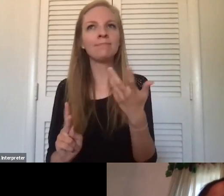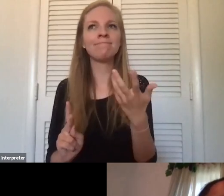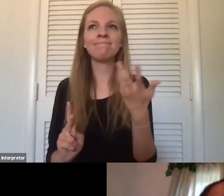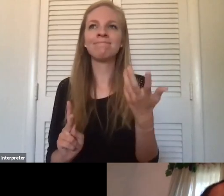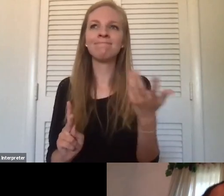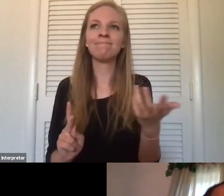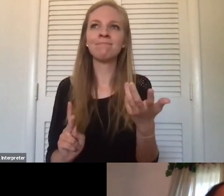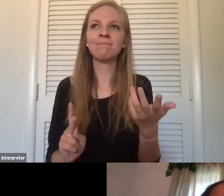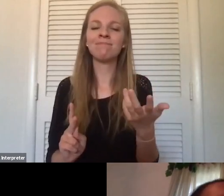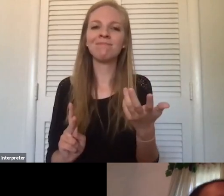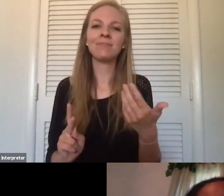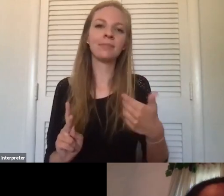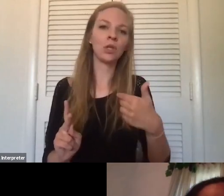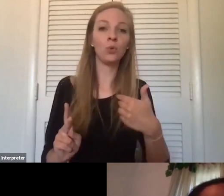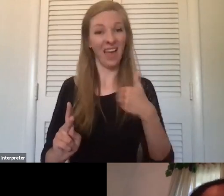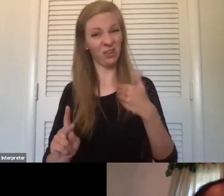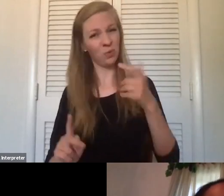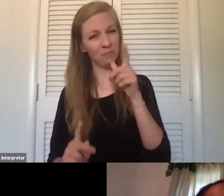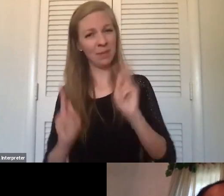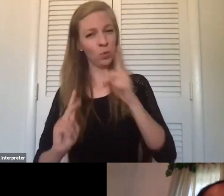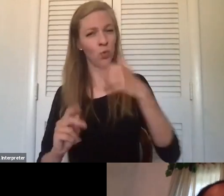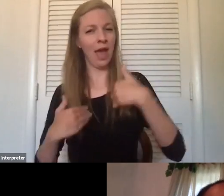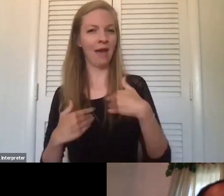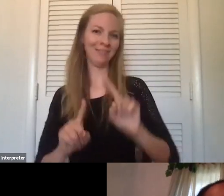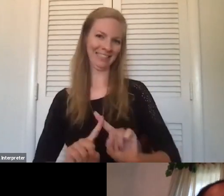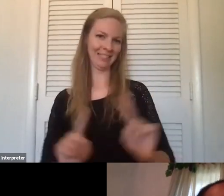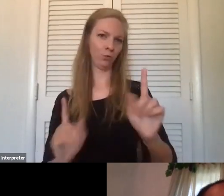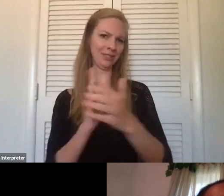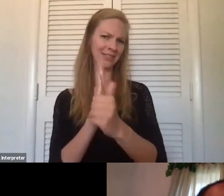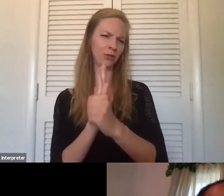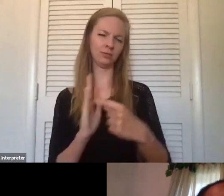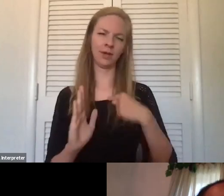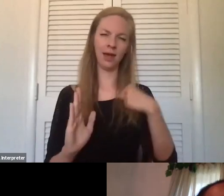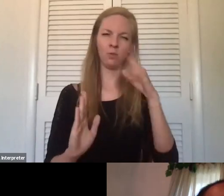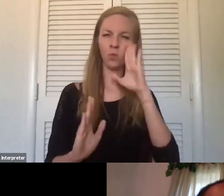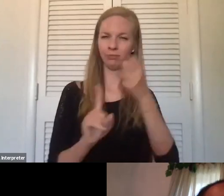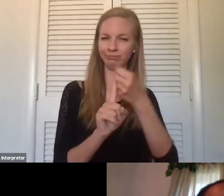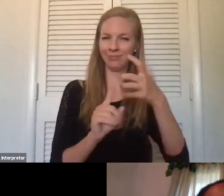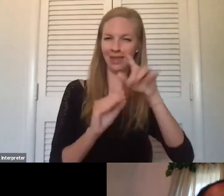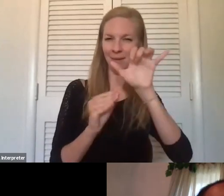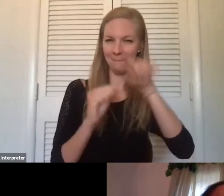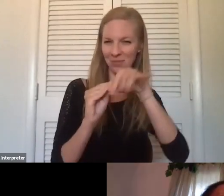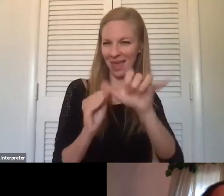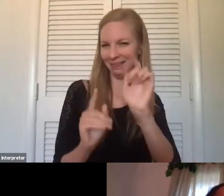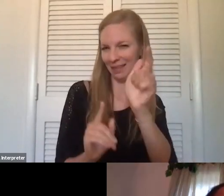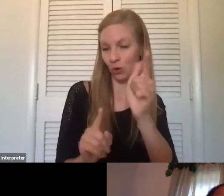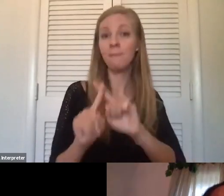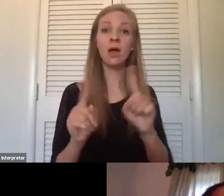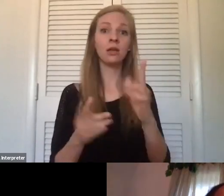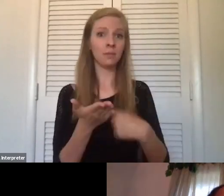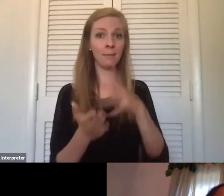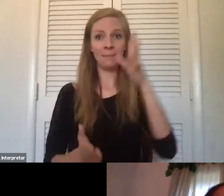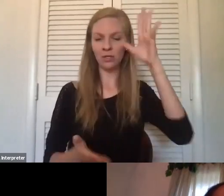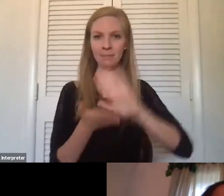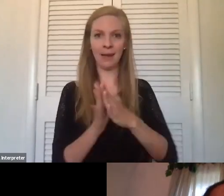these different skills. And I'll say that later, come back to that. I get nervous because they don't know what